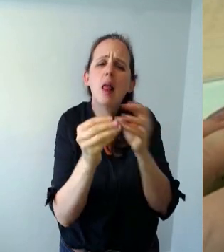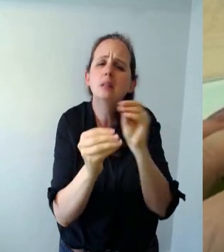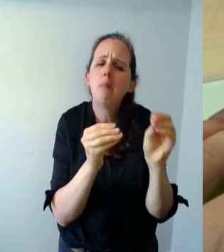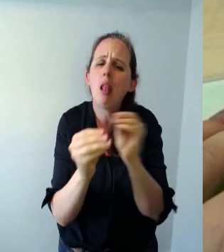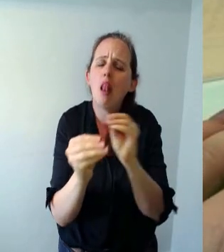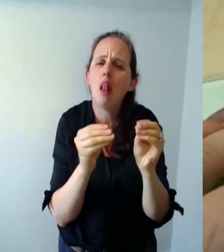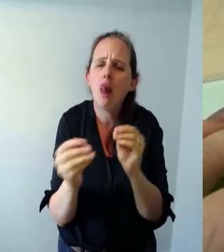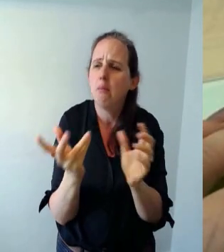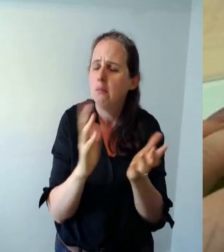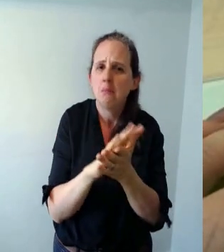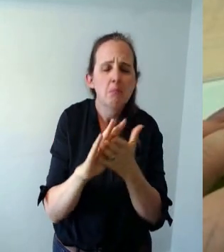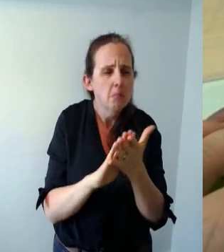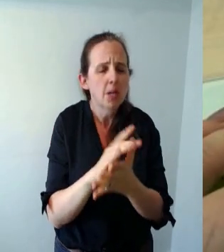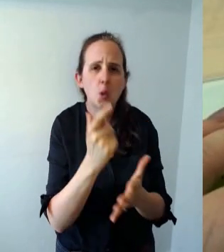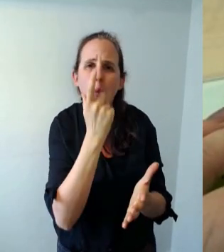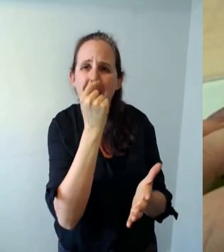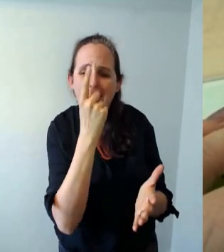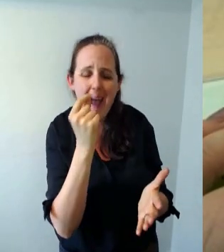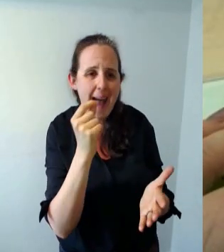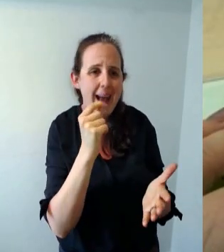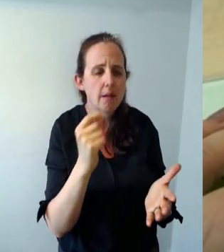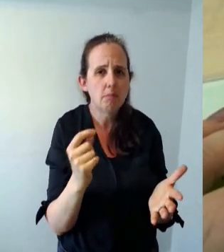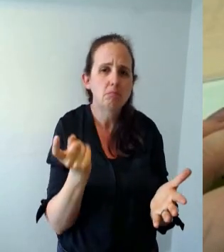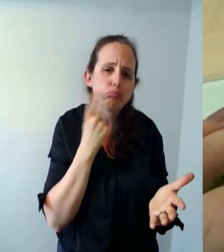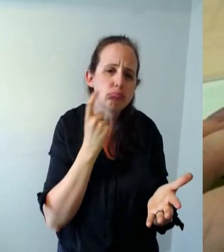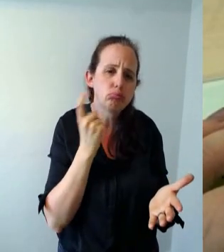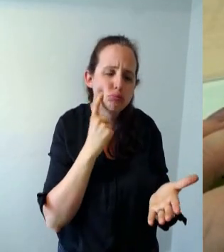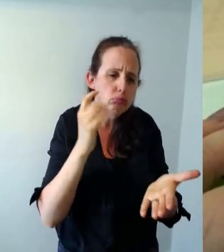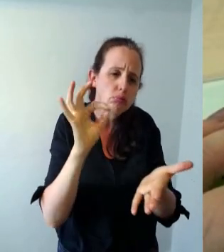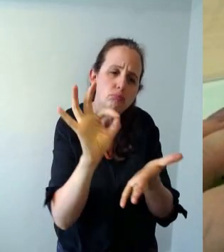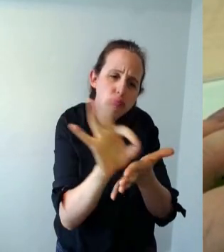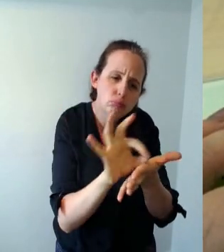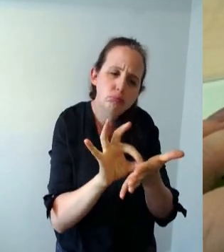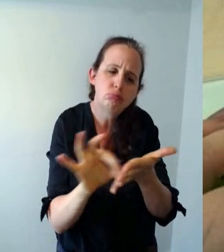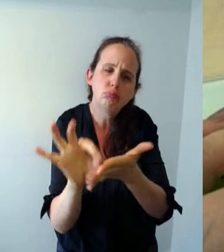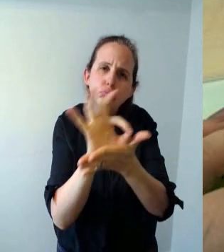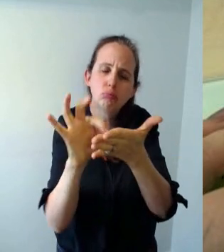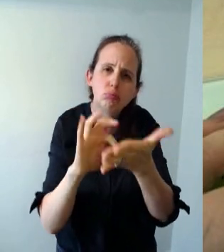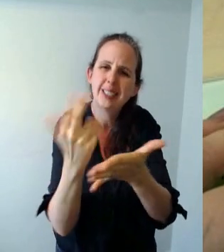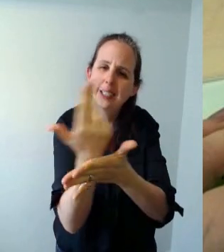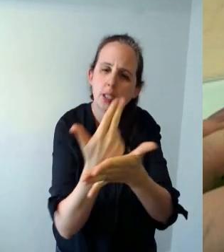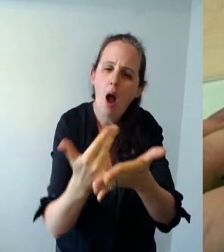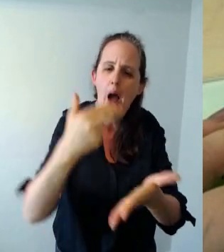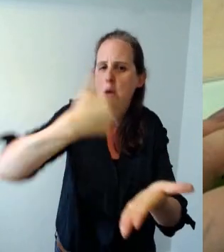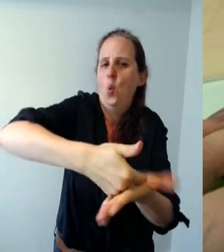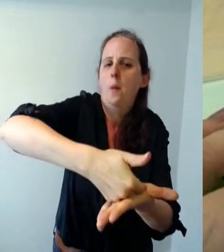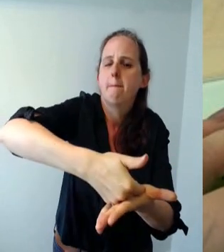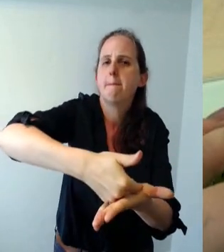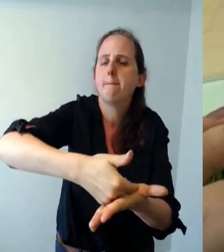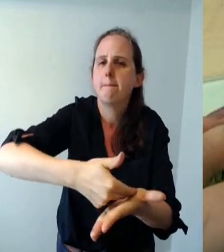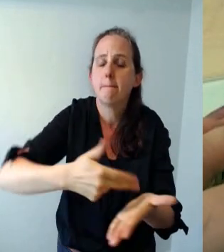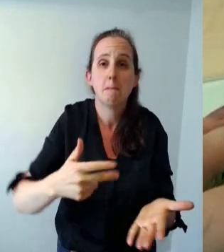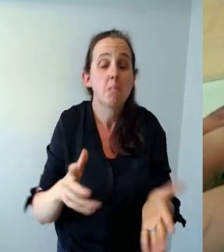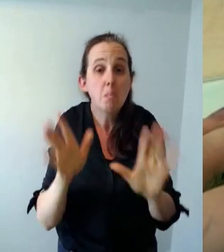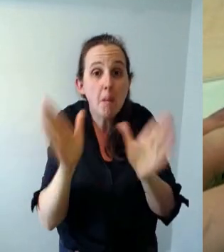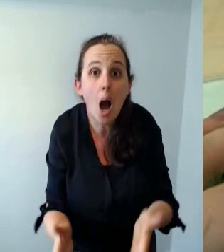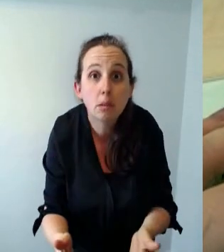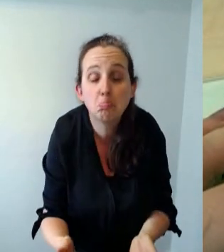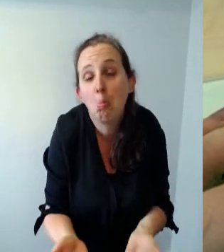it's really relatively easy to pop a design onto um you don't have to obviously but